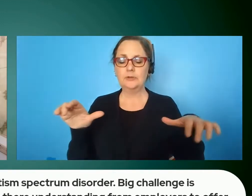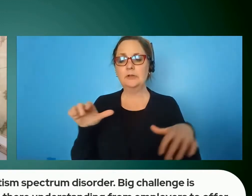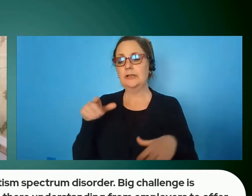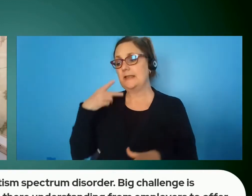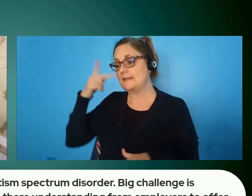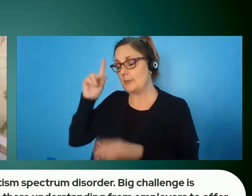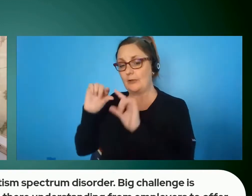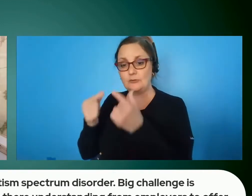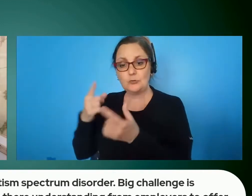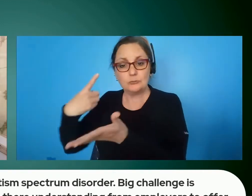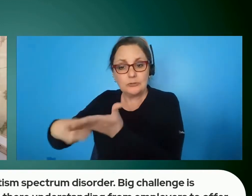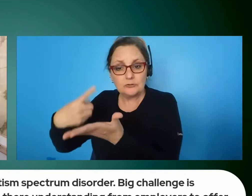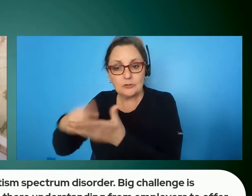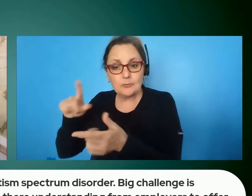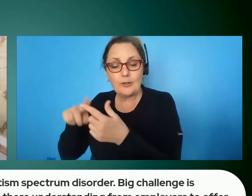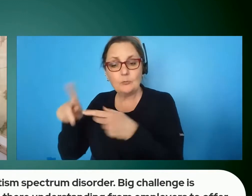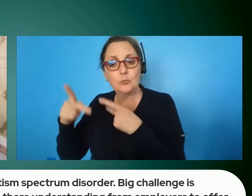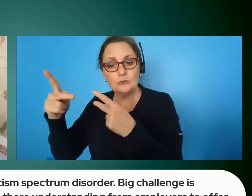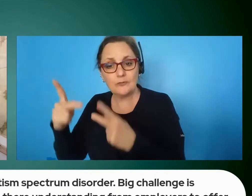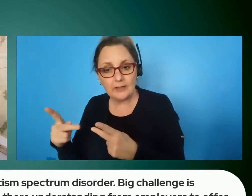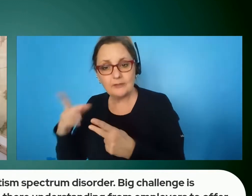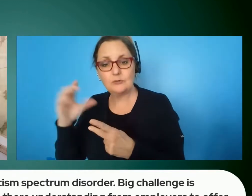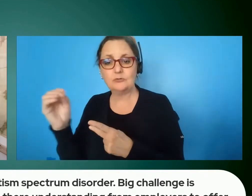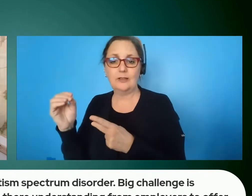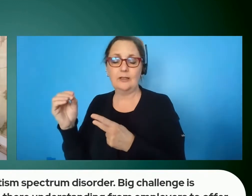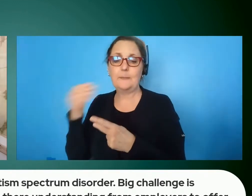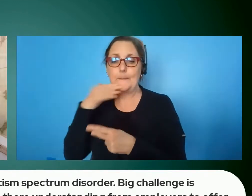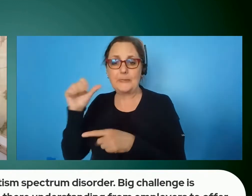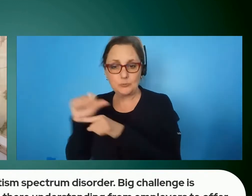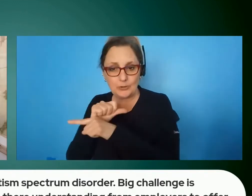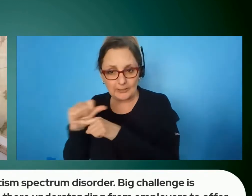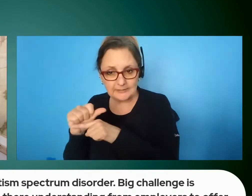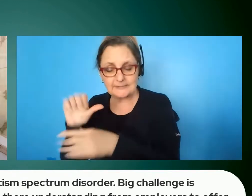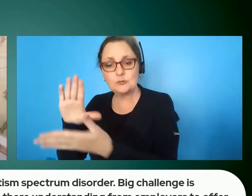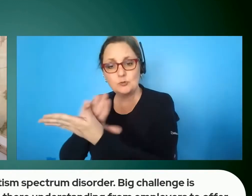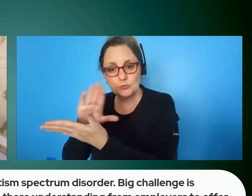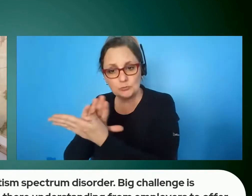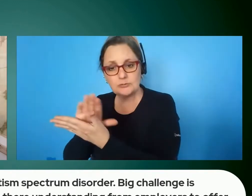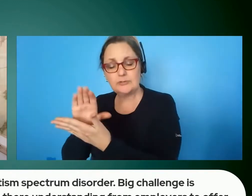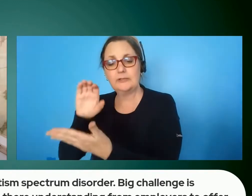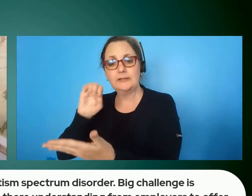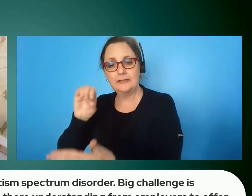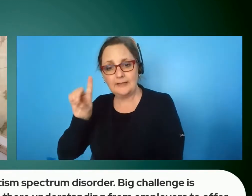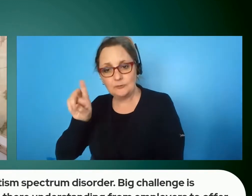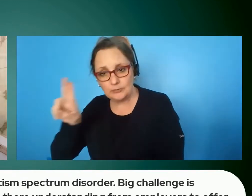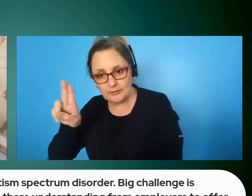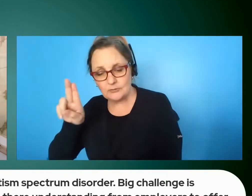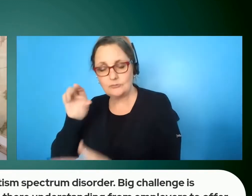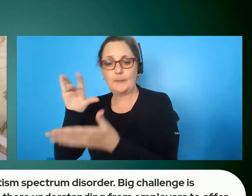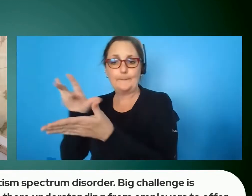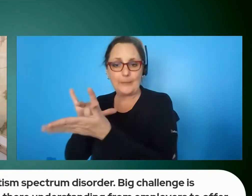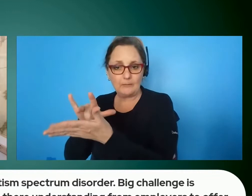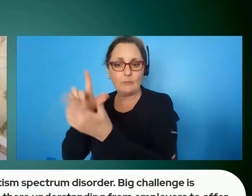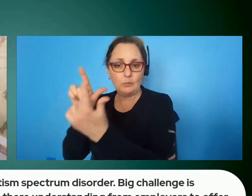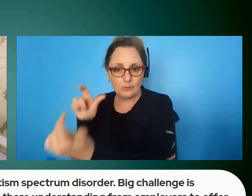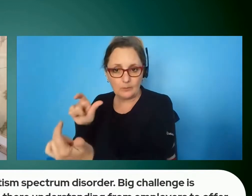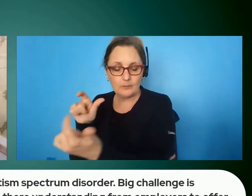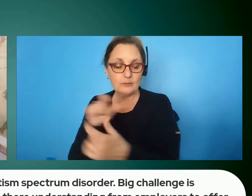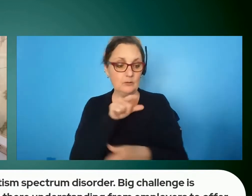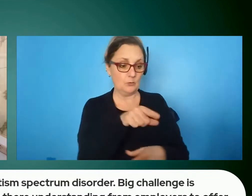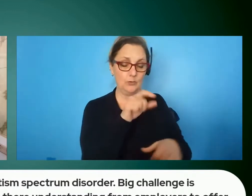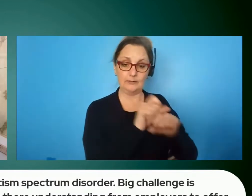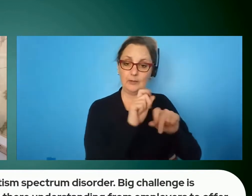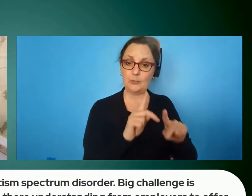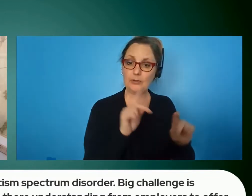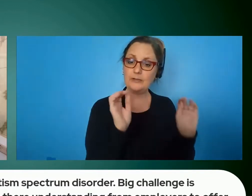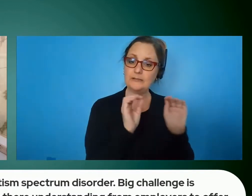conversations about providers uh and best practice and schooling and education and medical with employees it's a